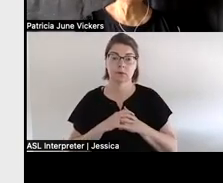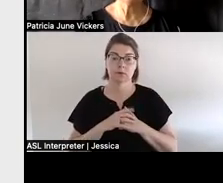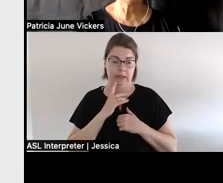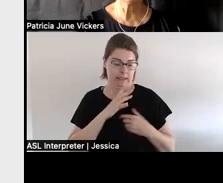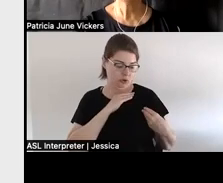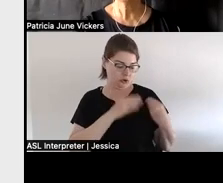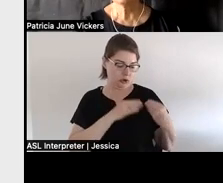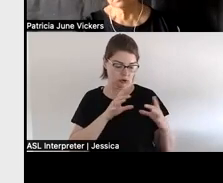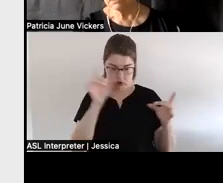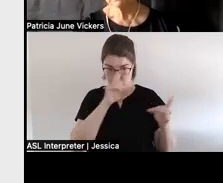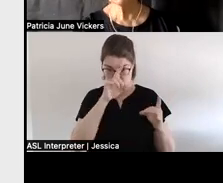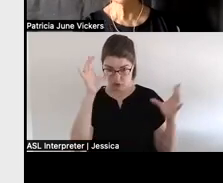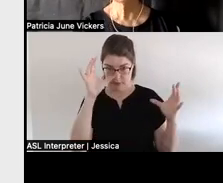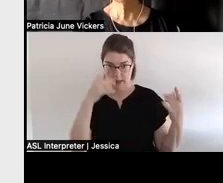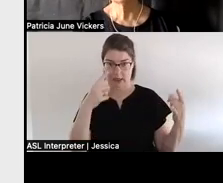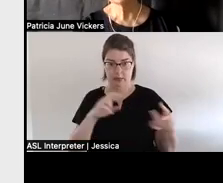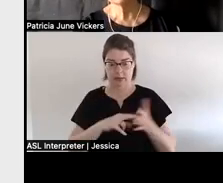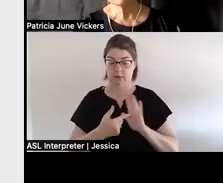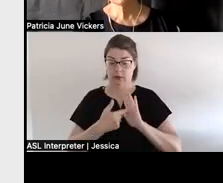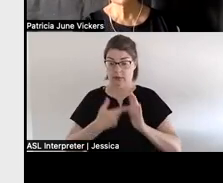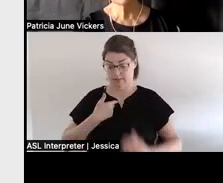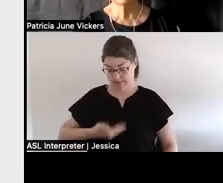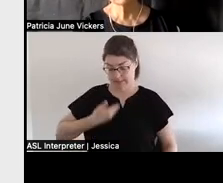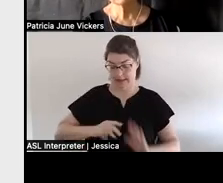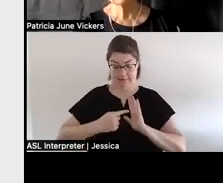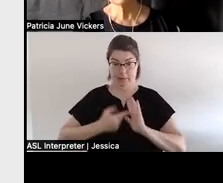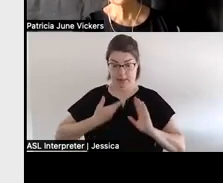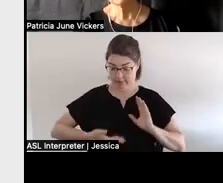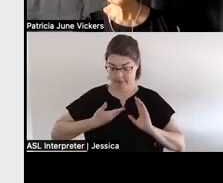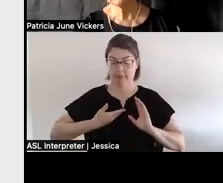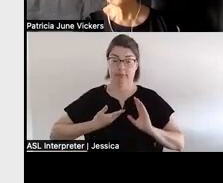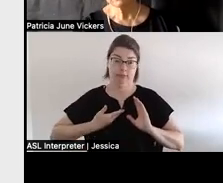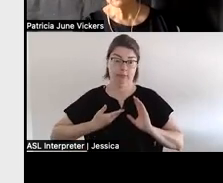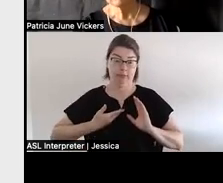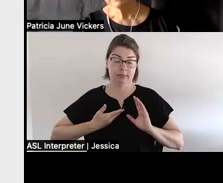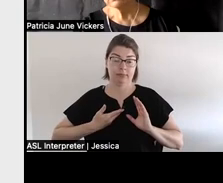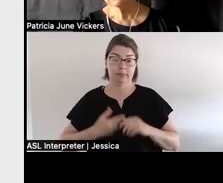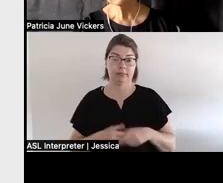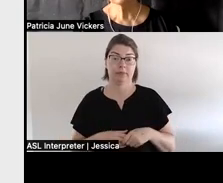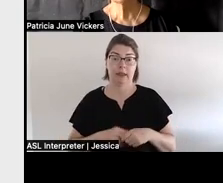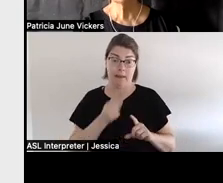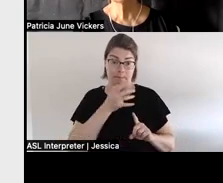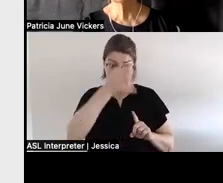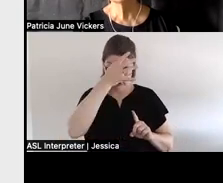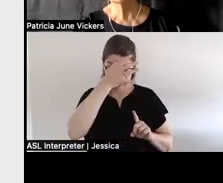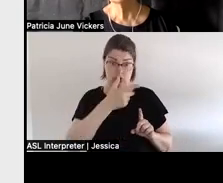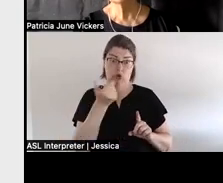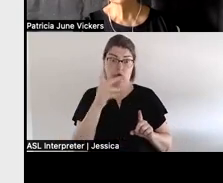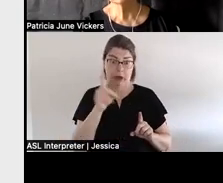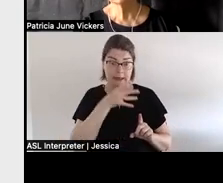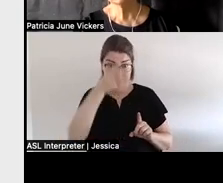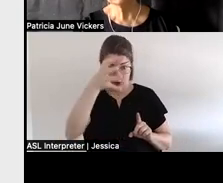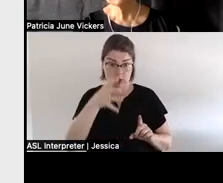means i'm an example of it that we have parents or grandparents who